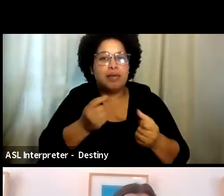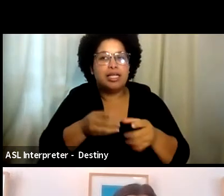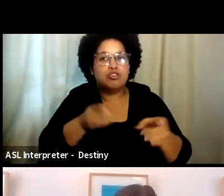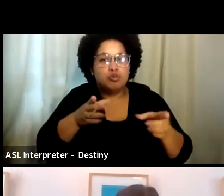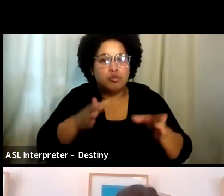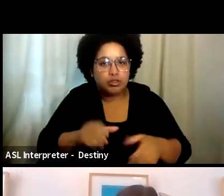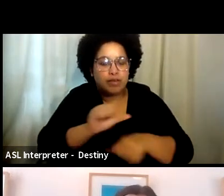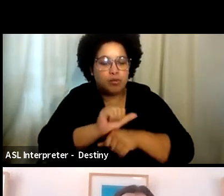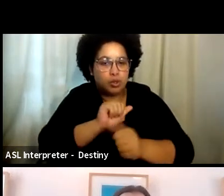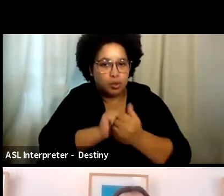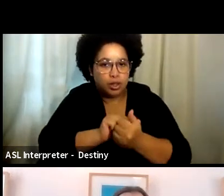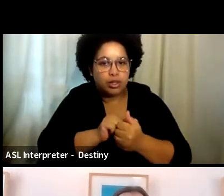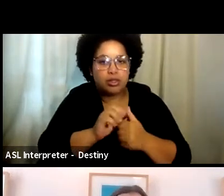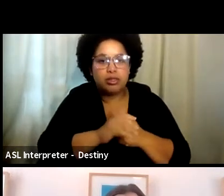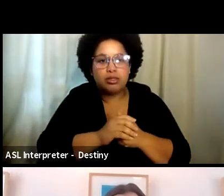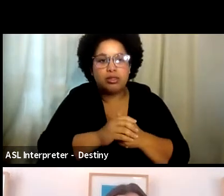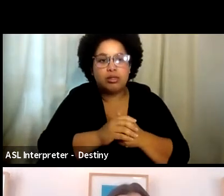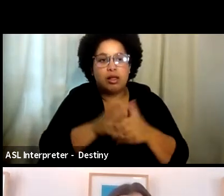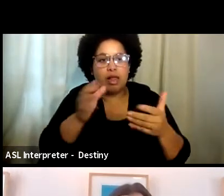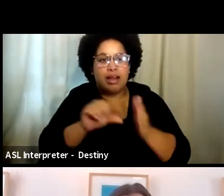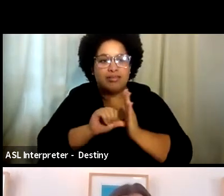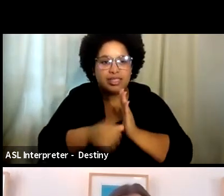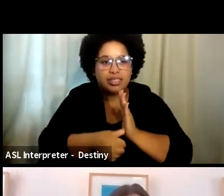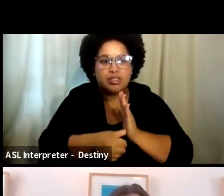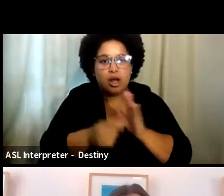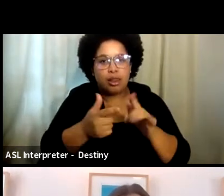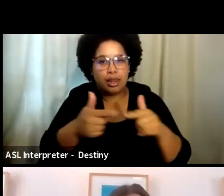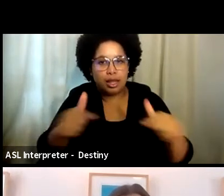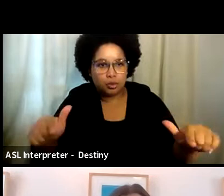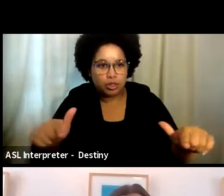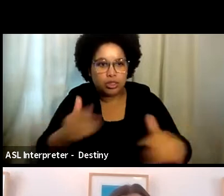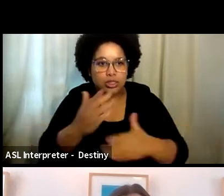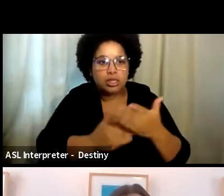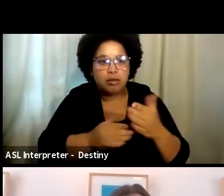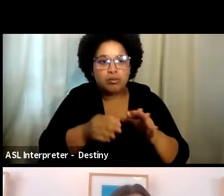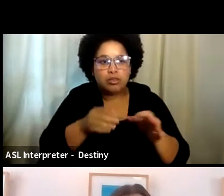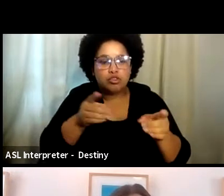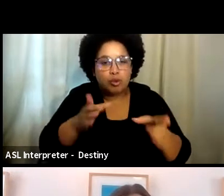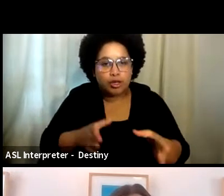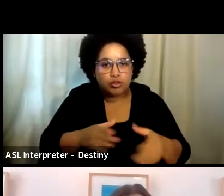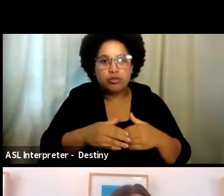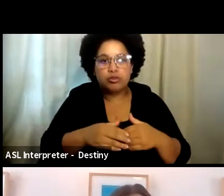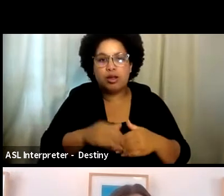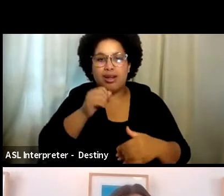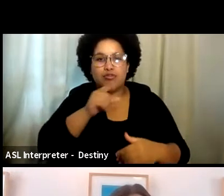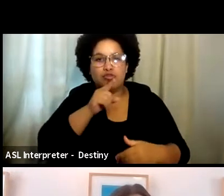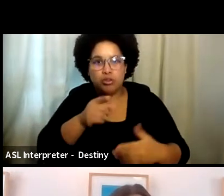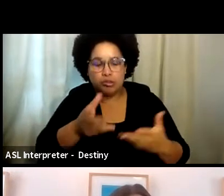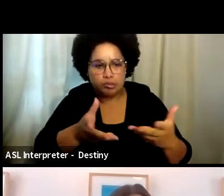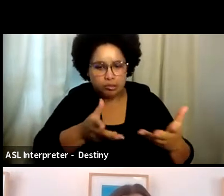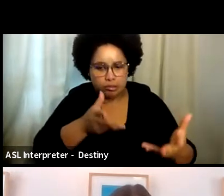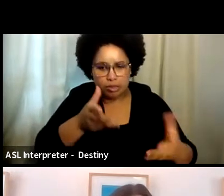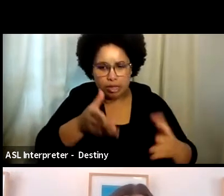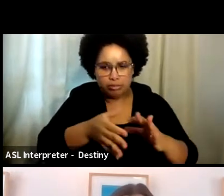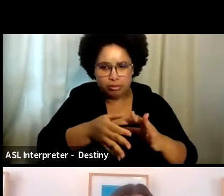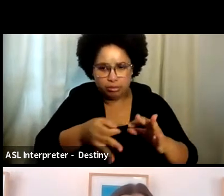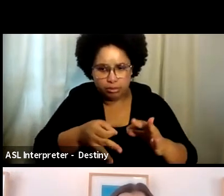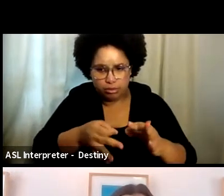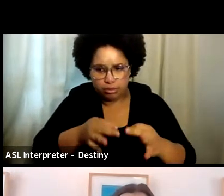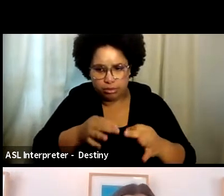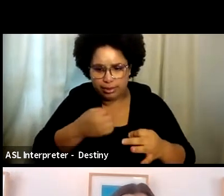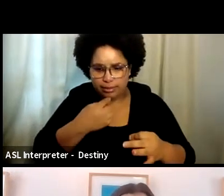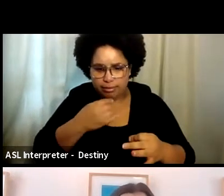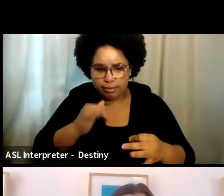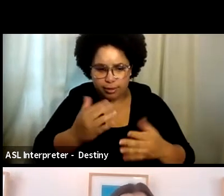work with. There's a lot of emphasis on language. Some directors are having aren't sure really how to put certain things